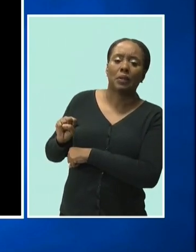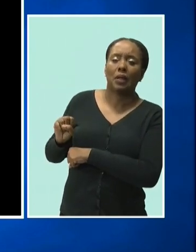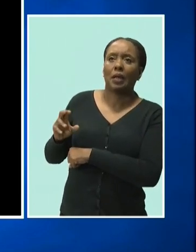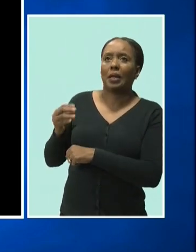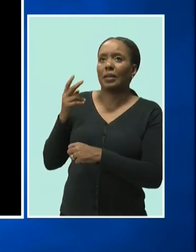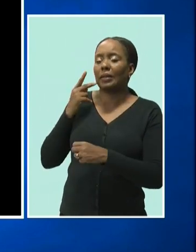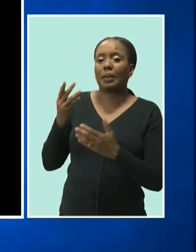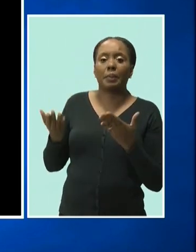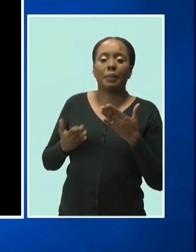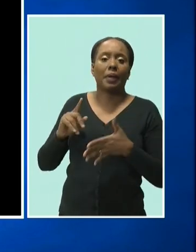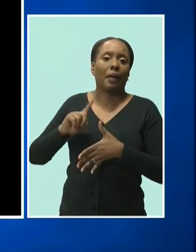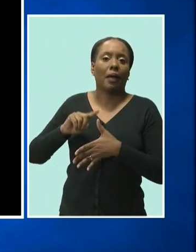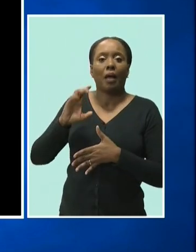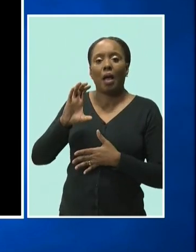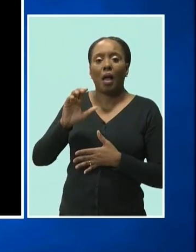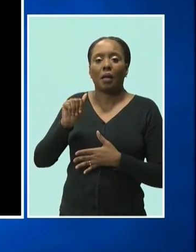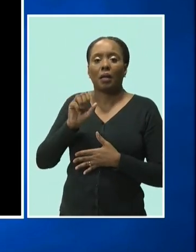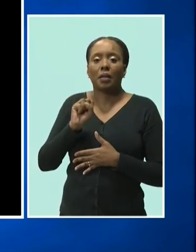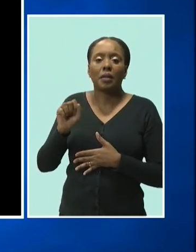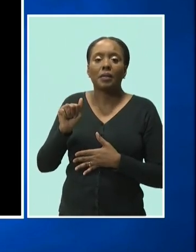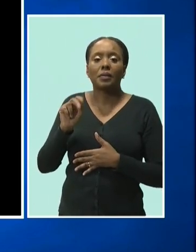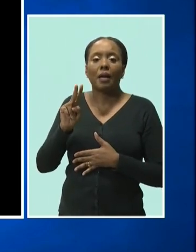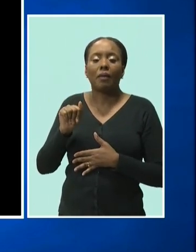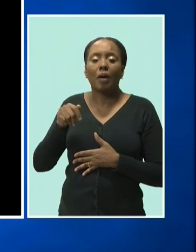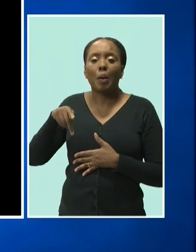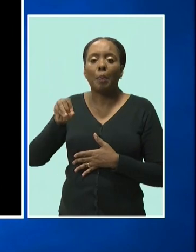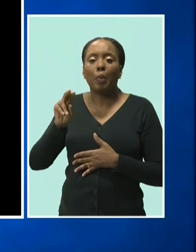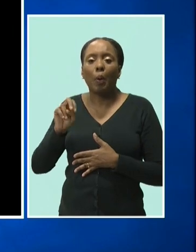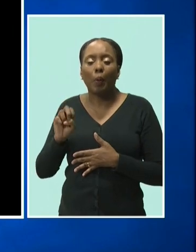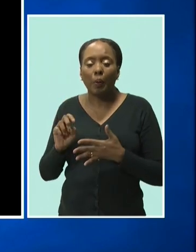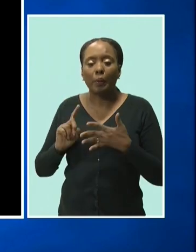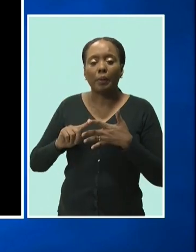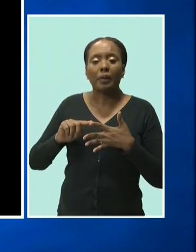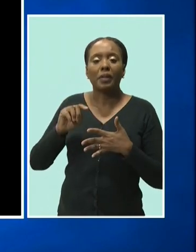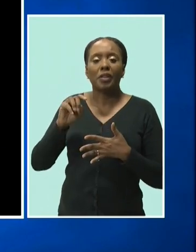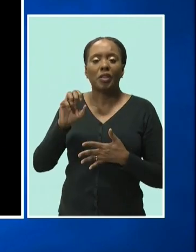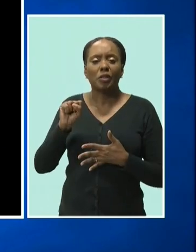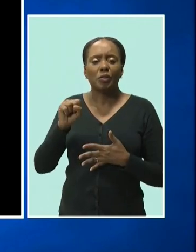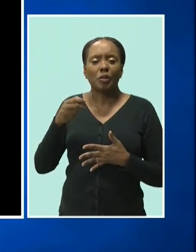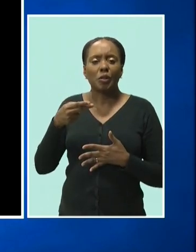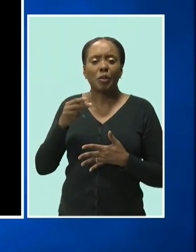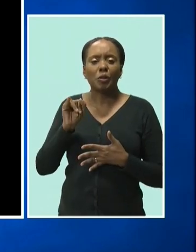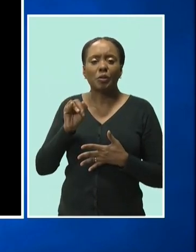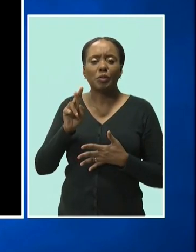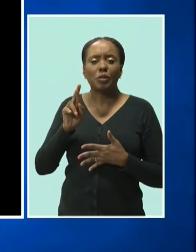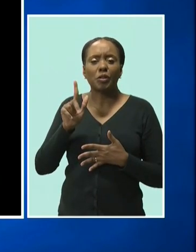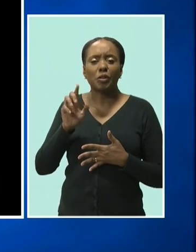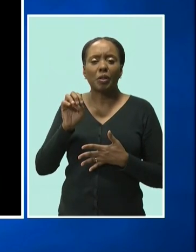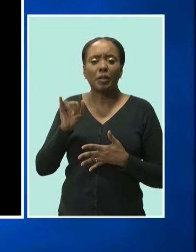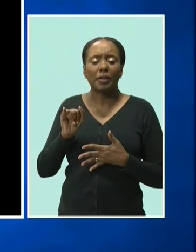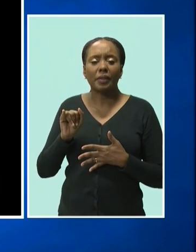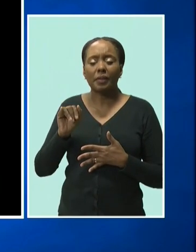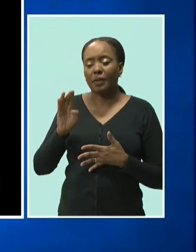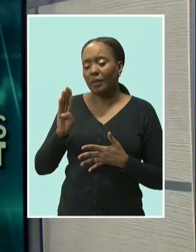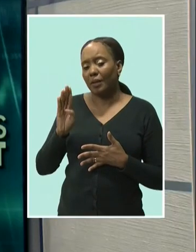cassava pone and some Shirley biscuits and things like that into the United States market.